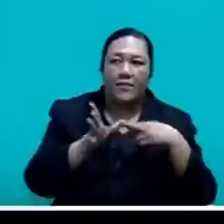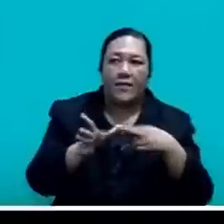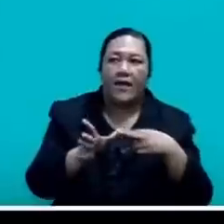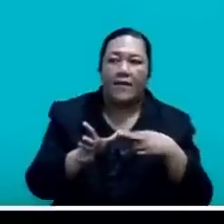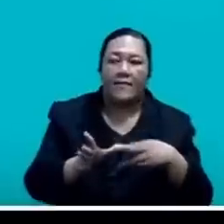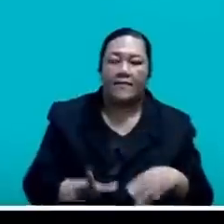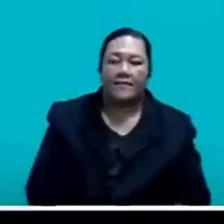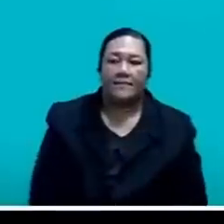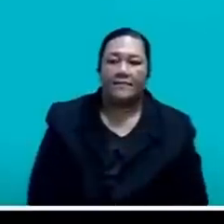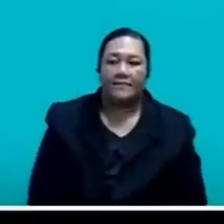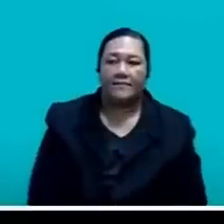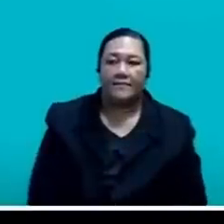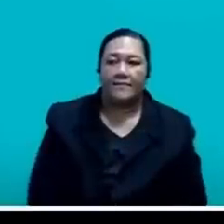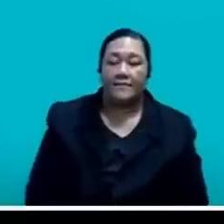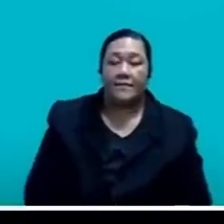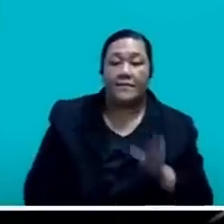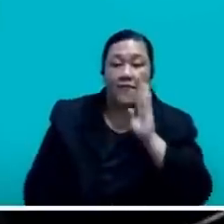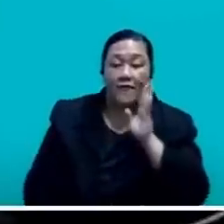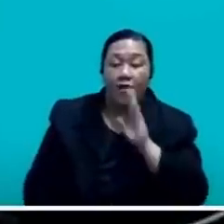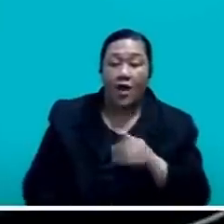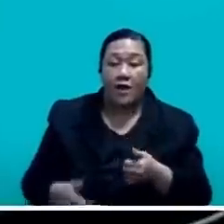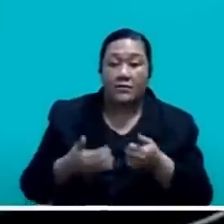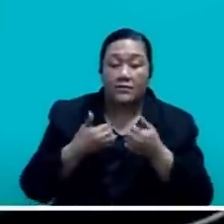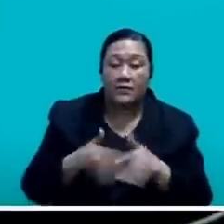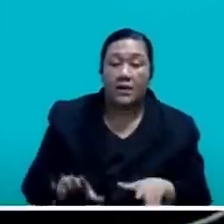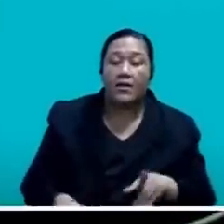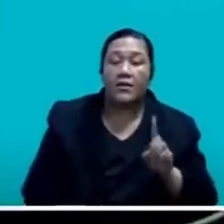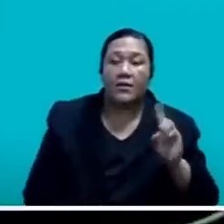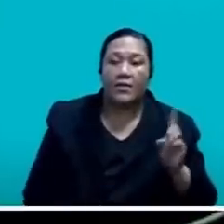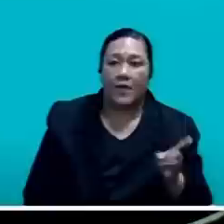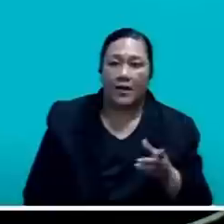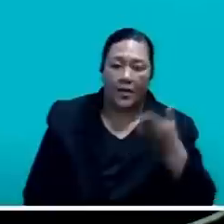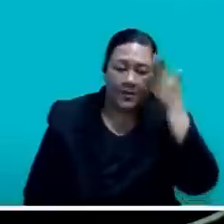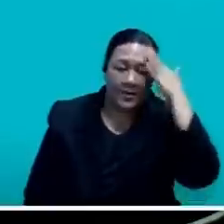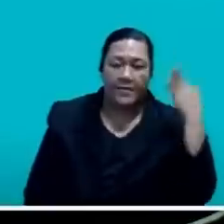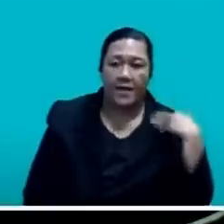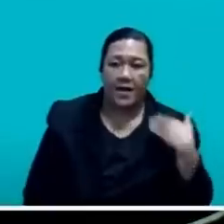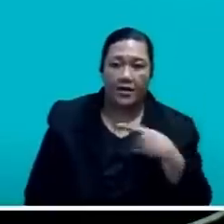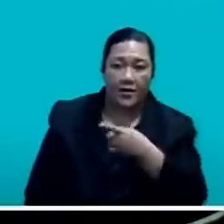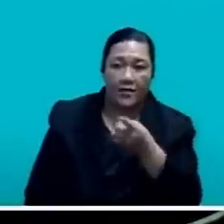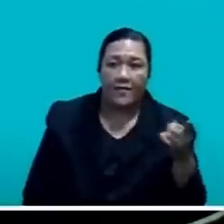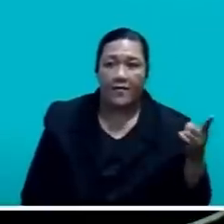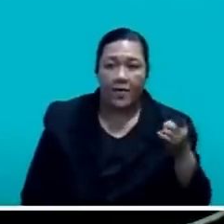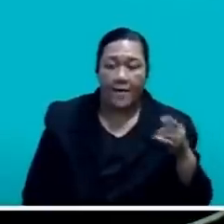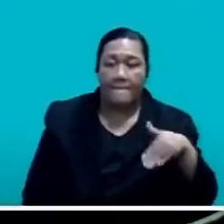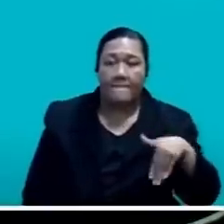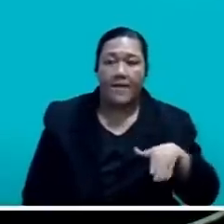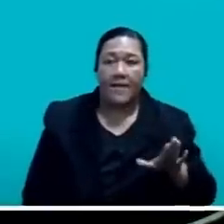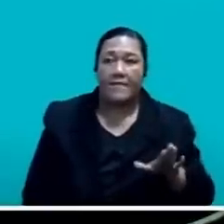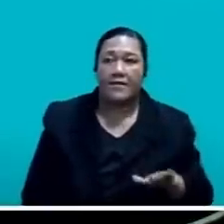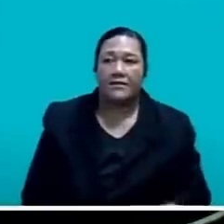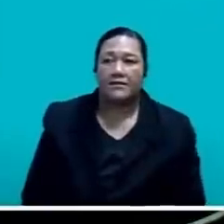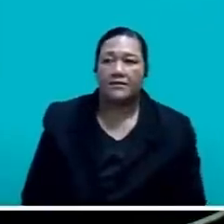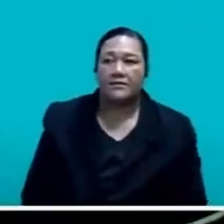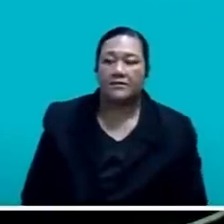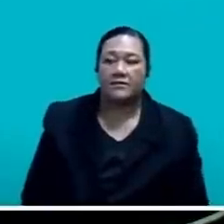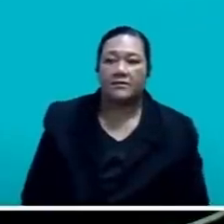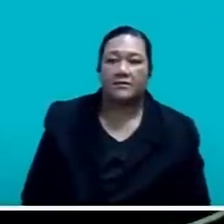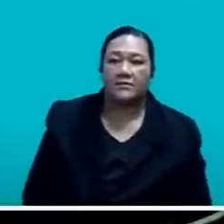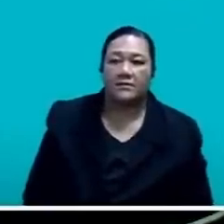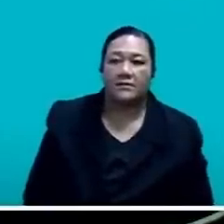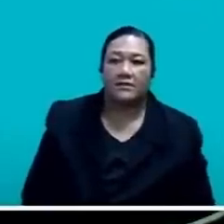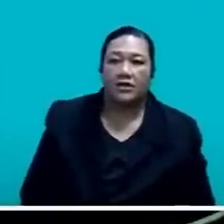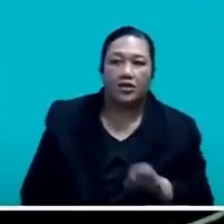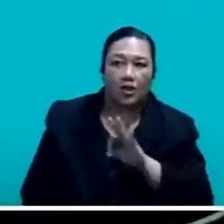I would like to remind you Honorable Members that this be not